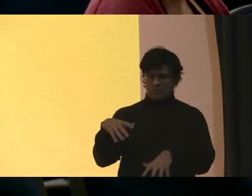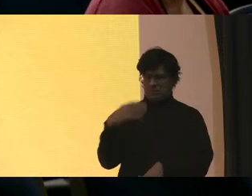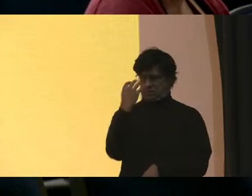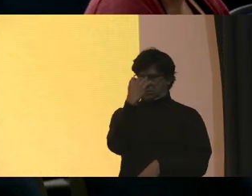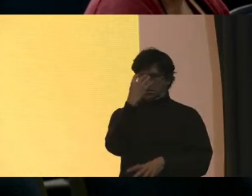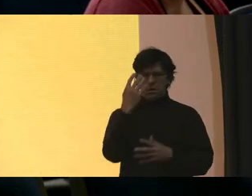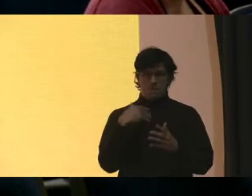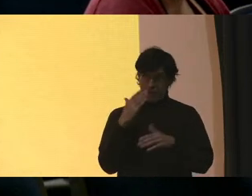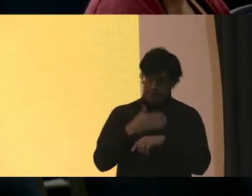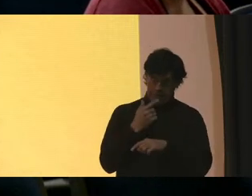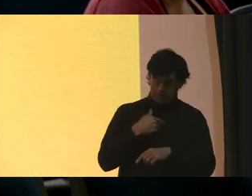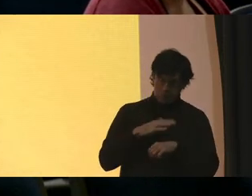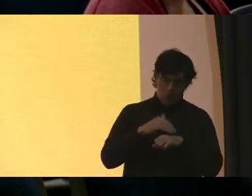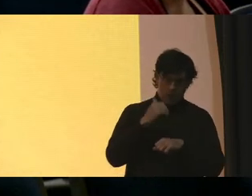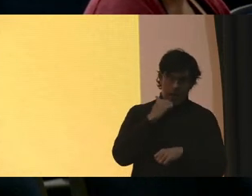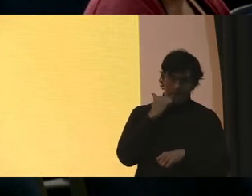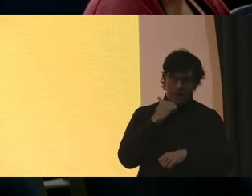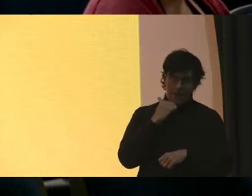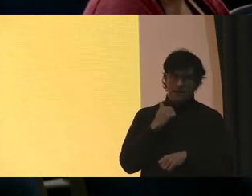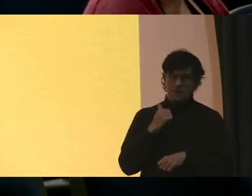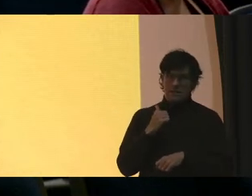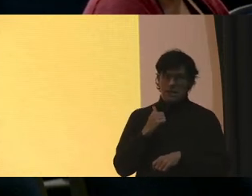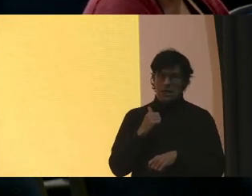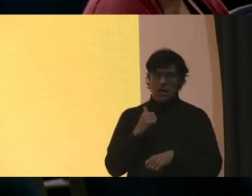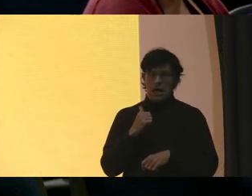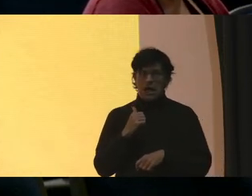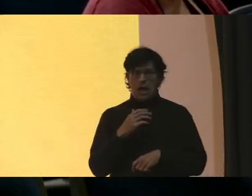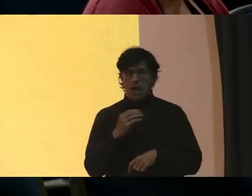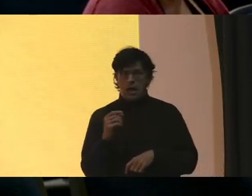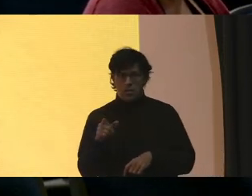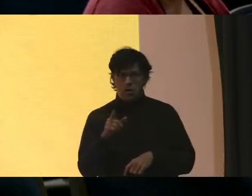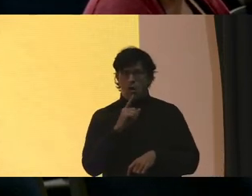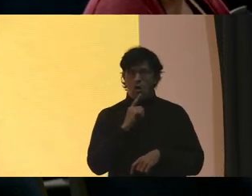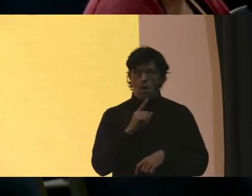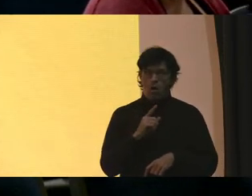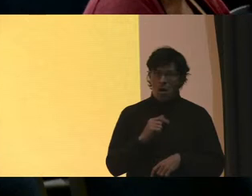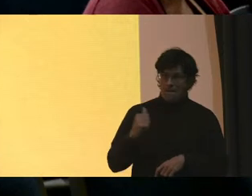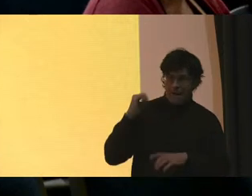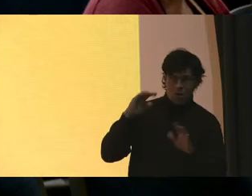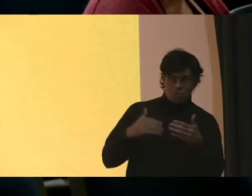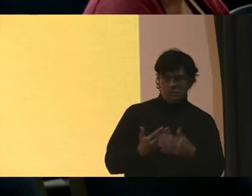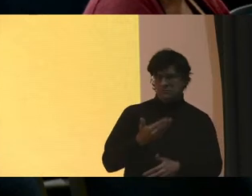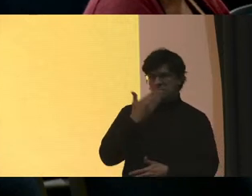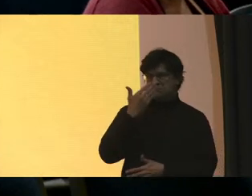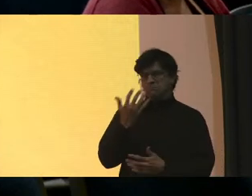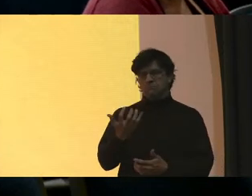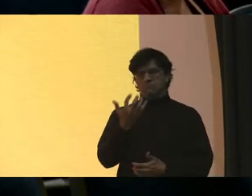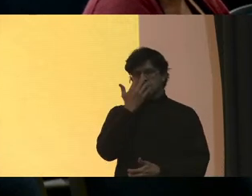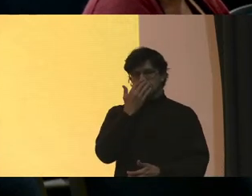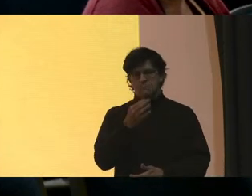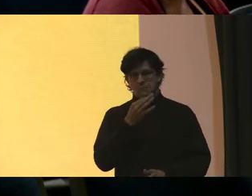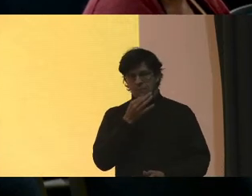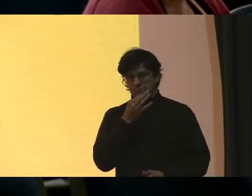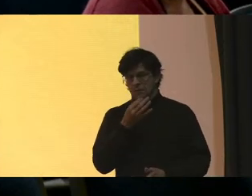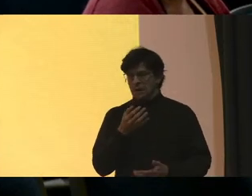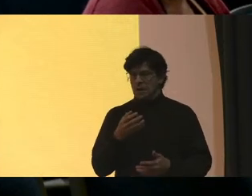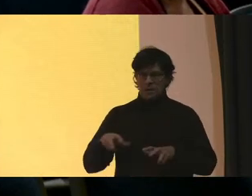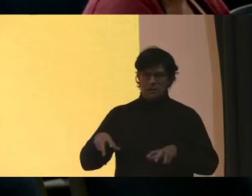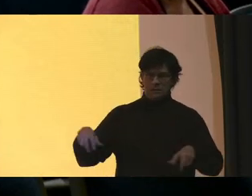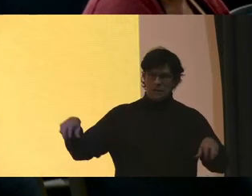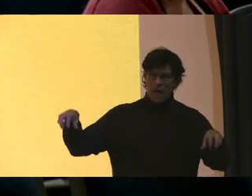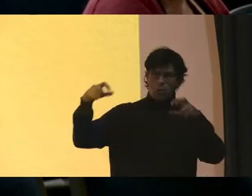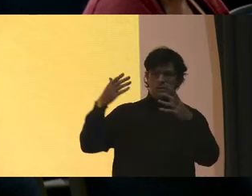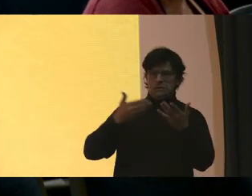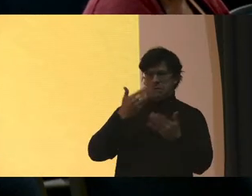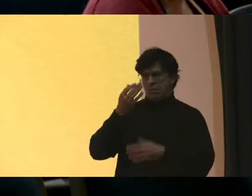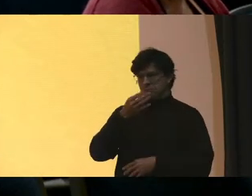tells me on a daily basis And there are bathrooms that smell There's hallways that smell There's stairwells that smell